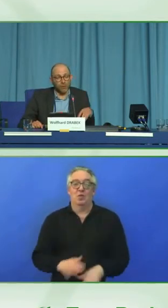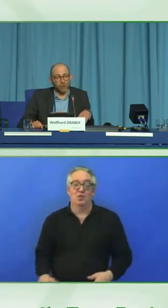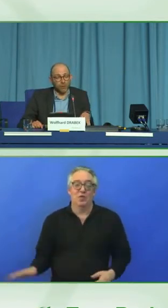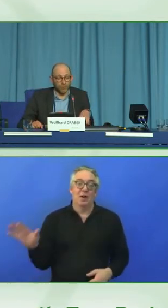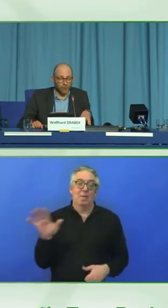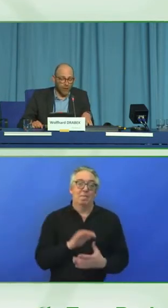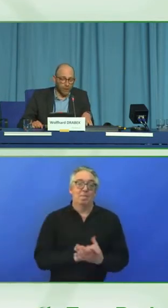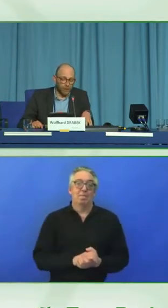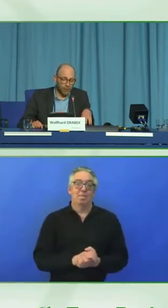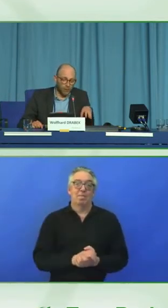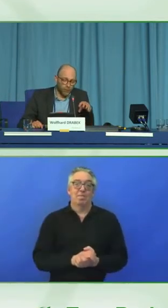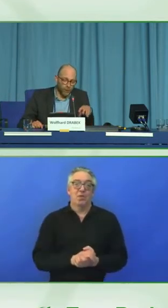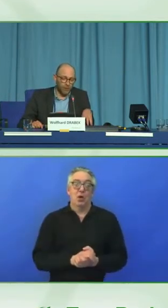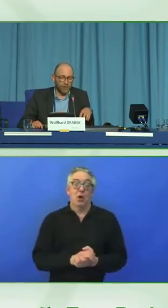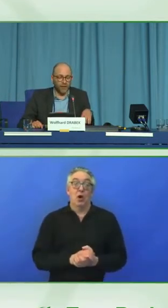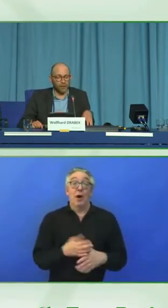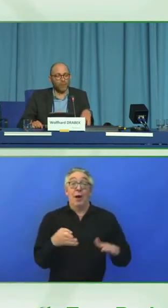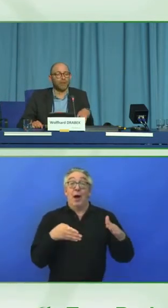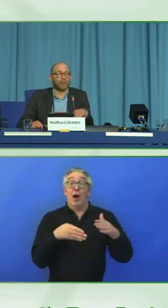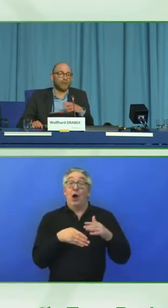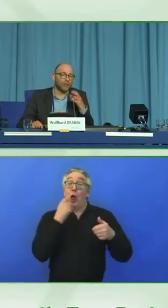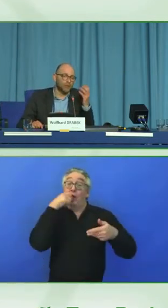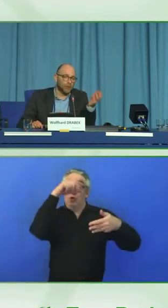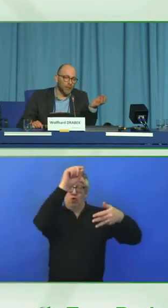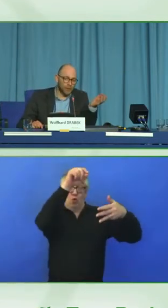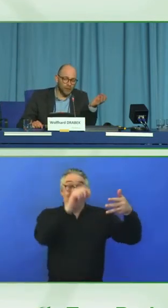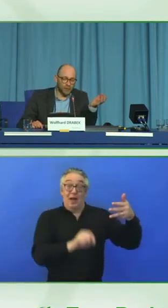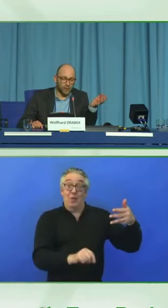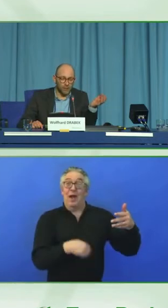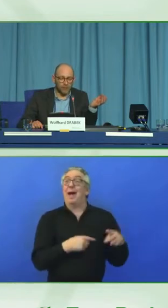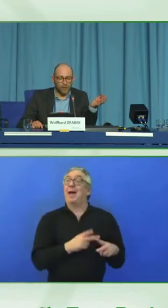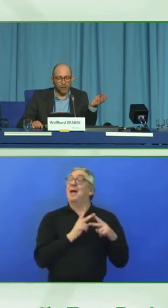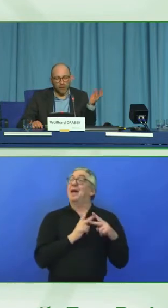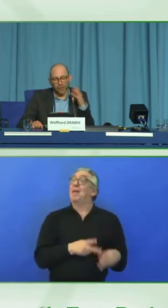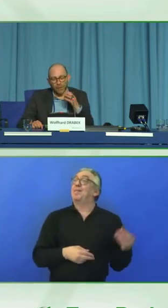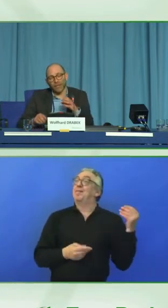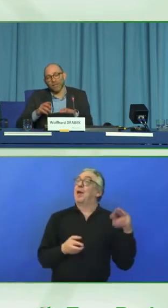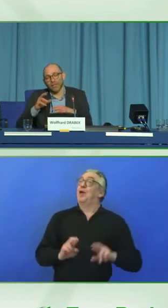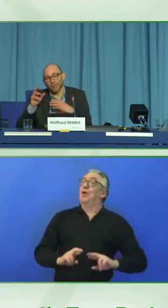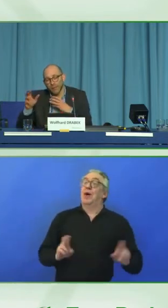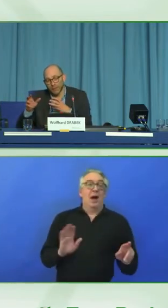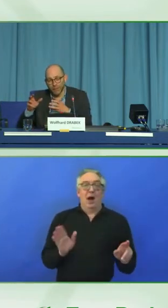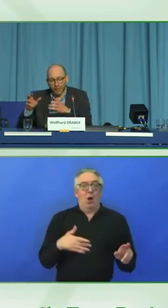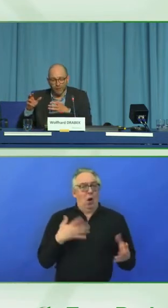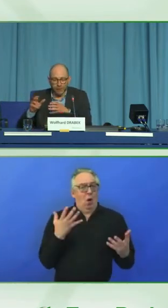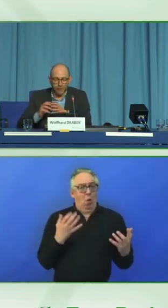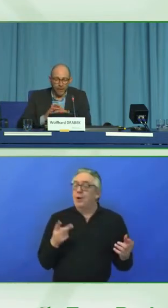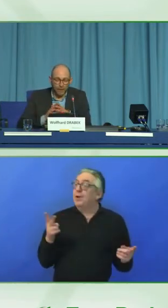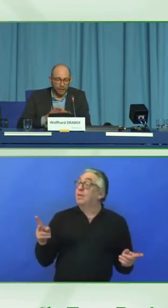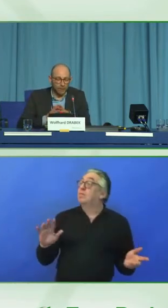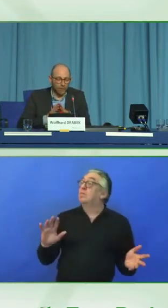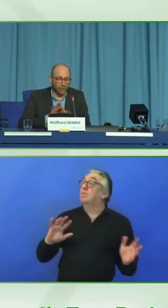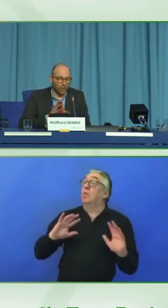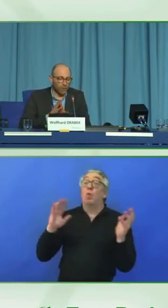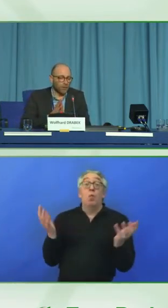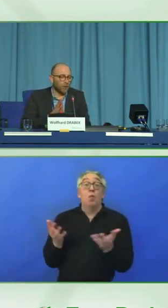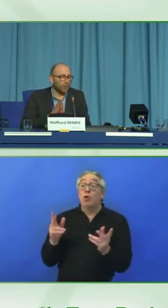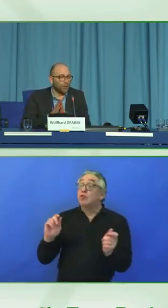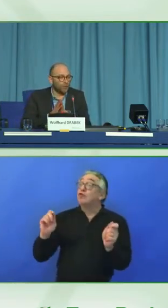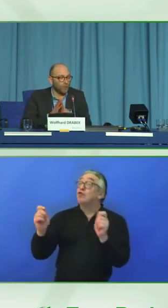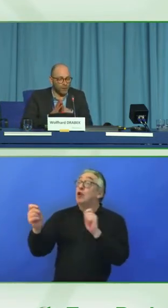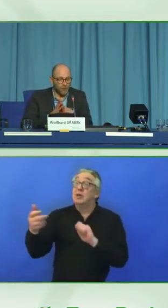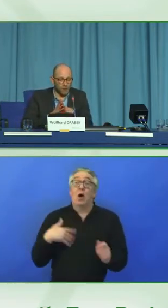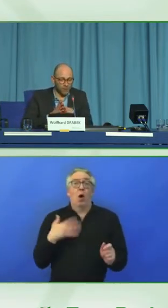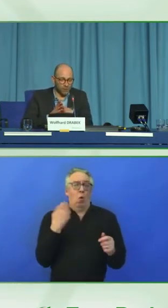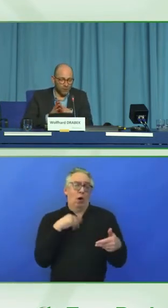in order to keep track with developments in society, in accessibility matters, and, of course,